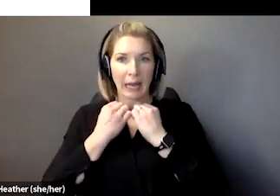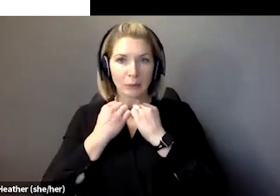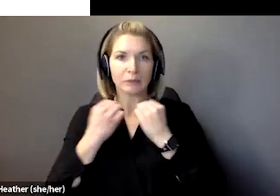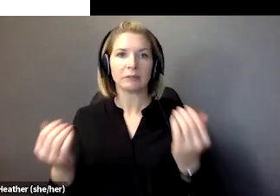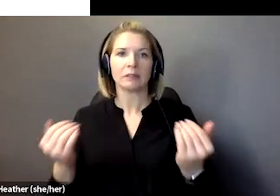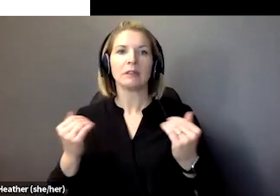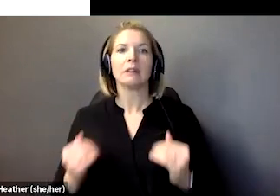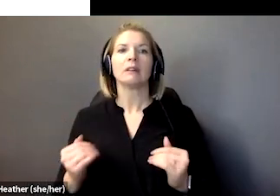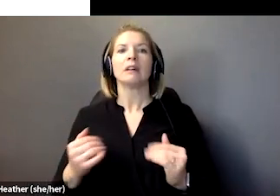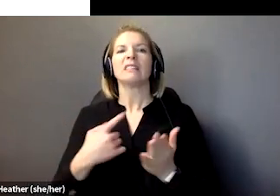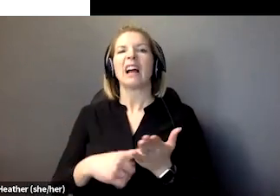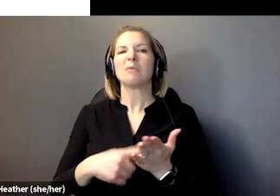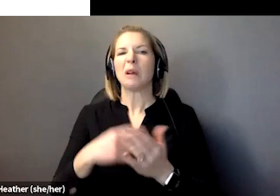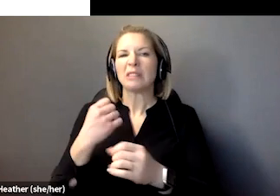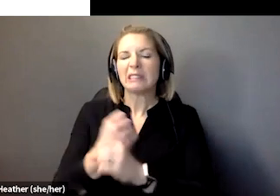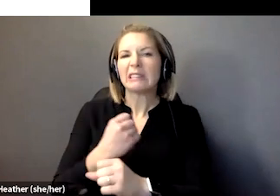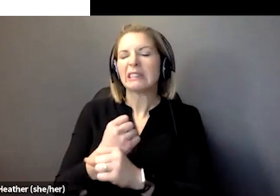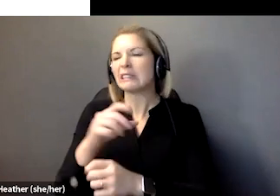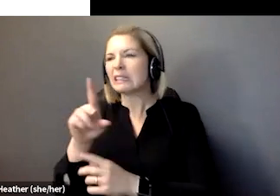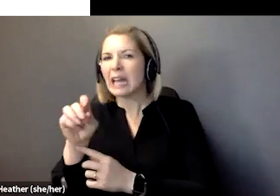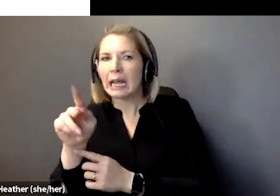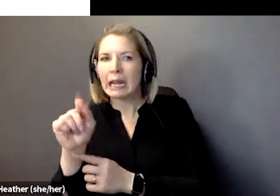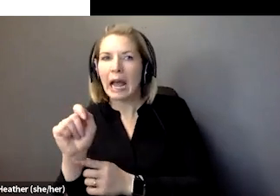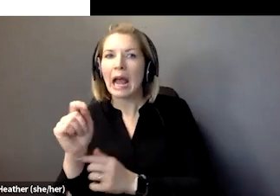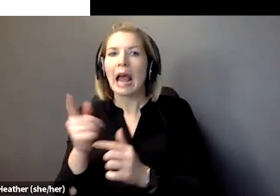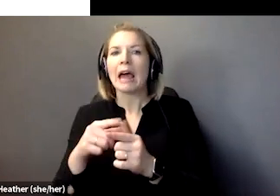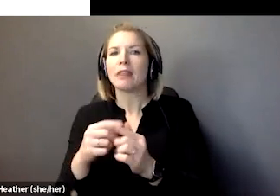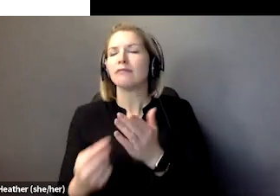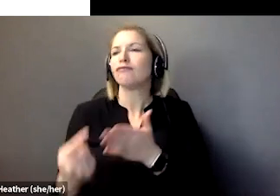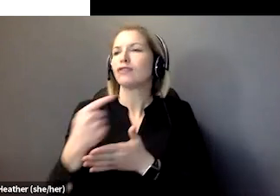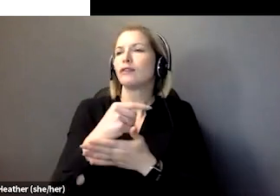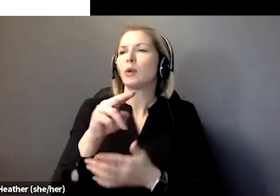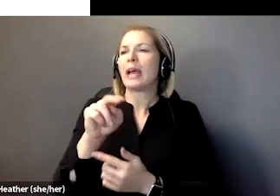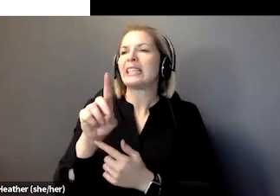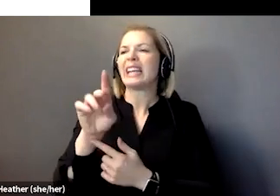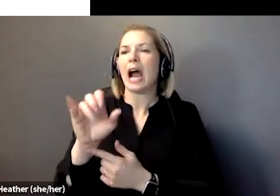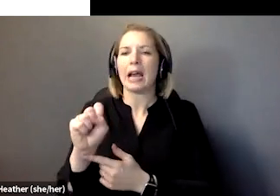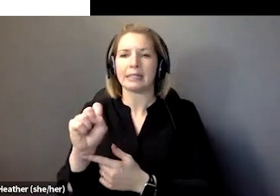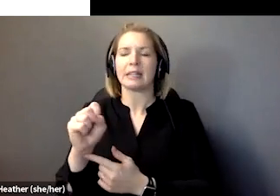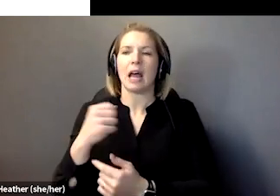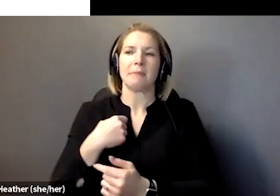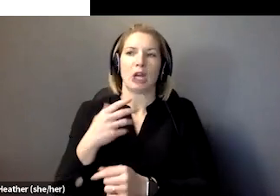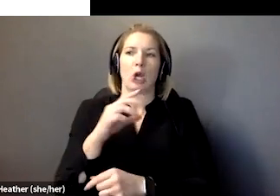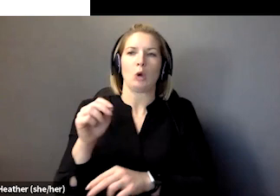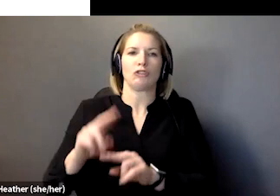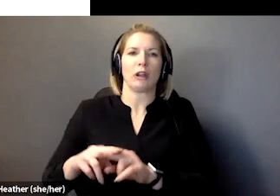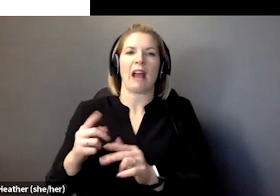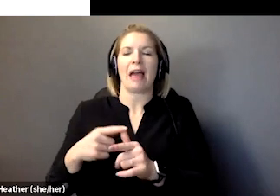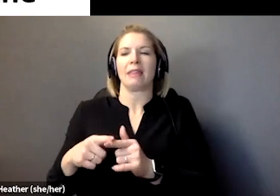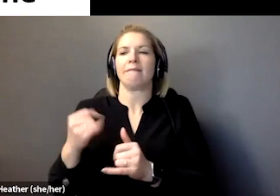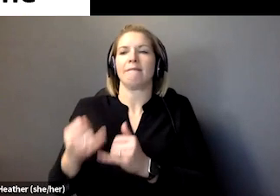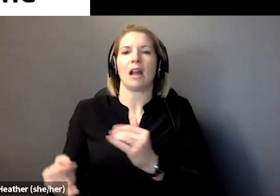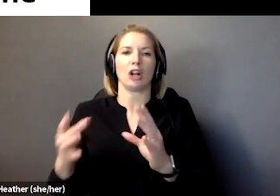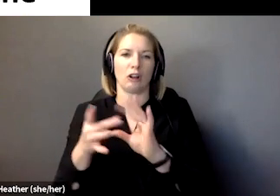data, the review of the NDIS that I'm now co-chairing, and then some concluding remarks. So we could just go to the next